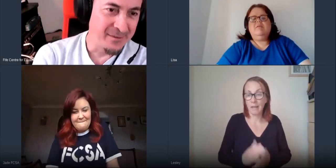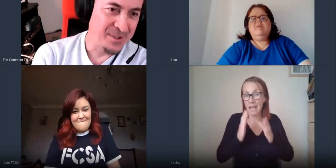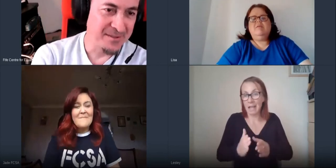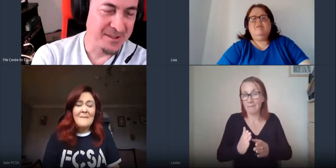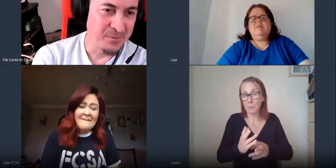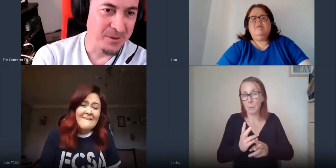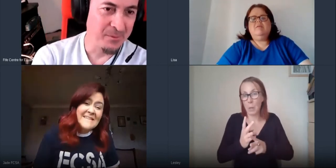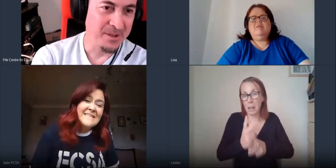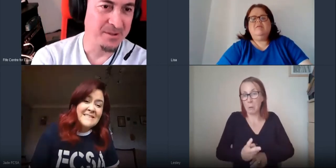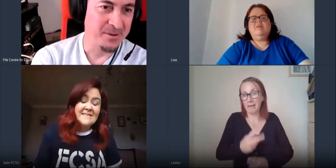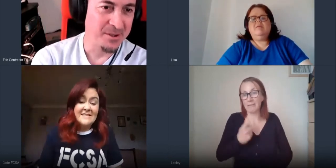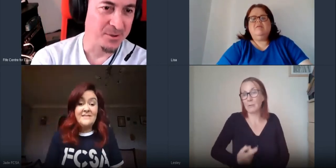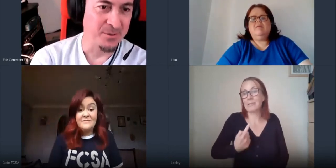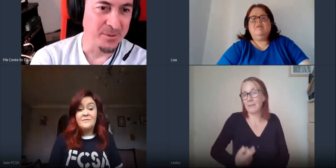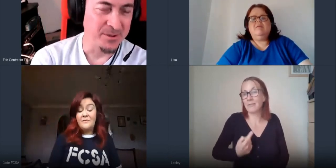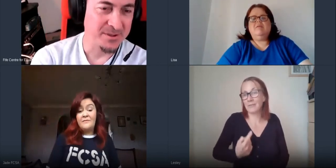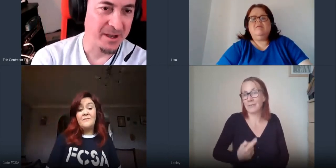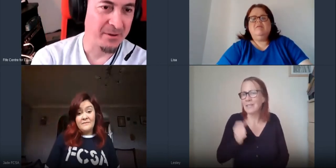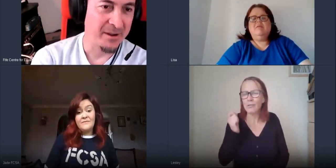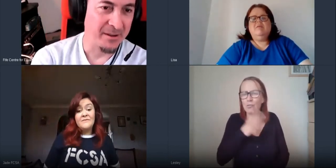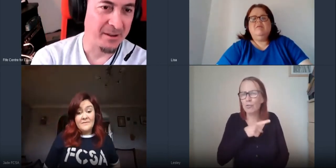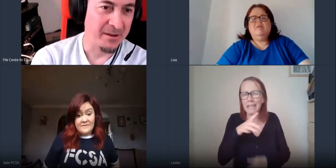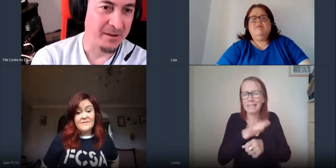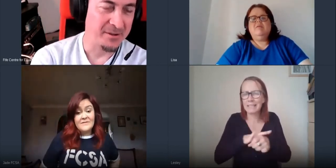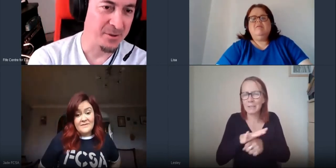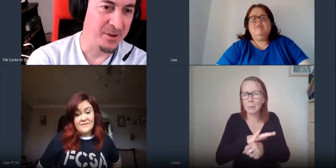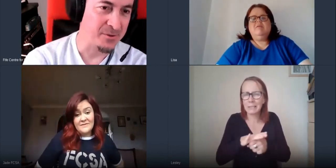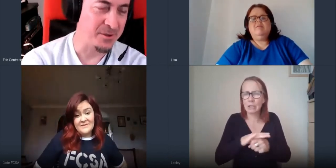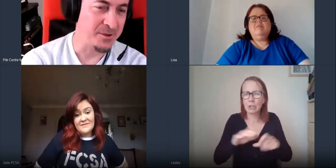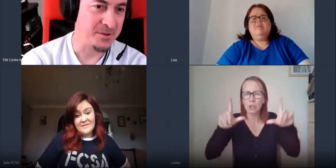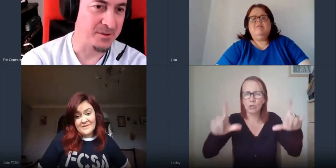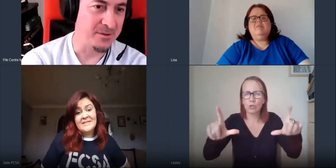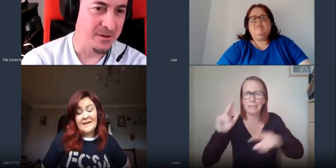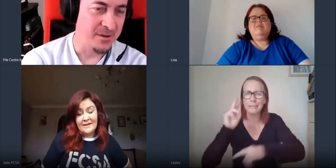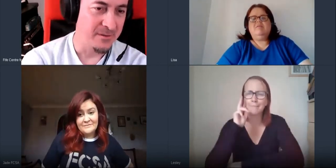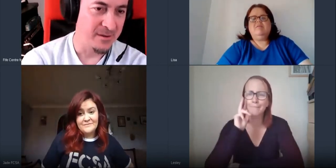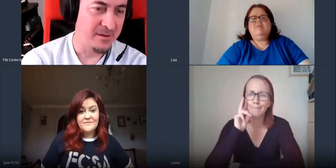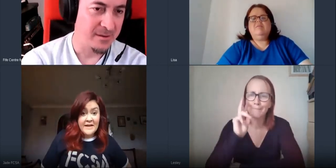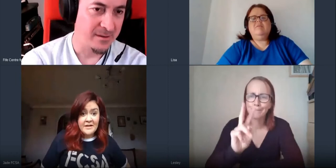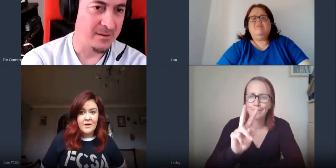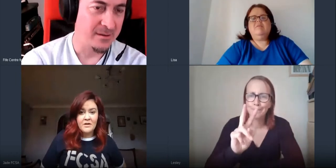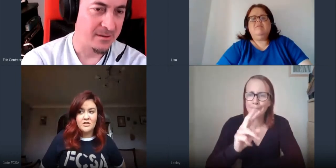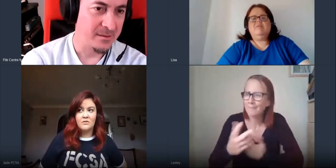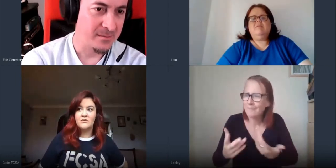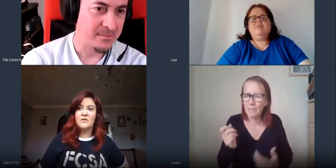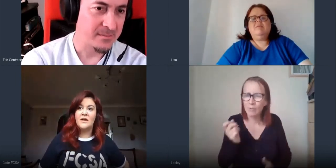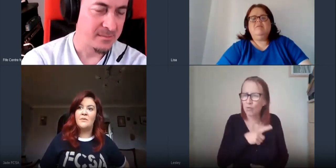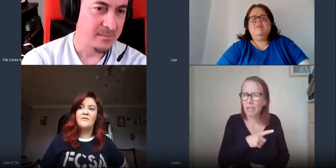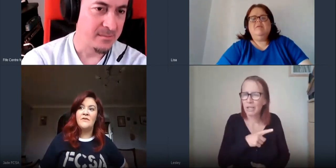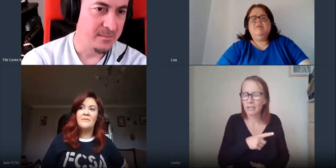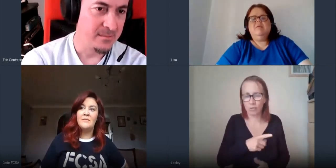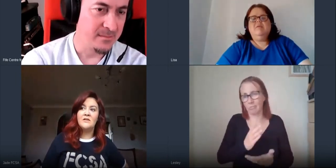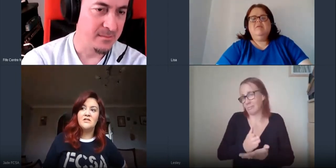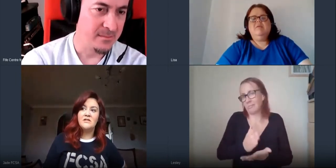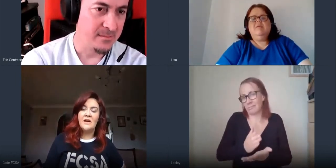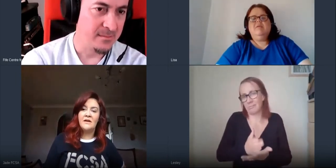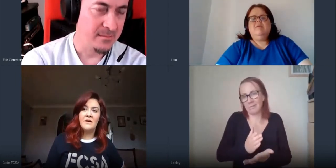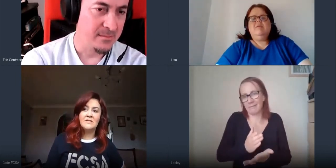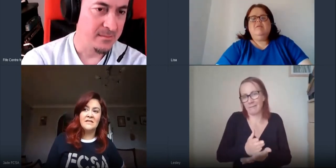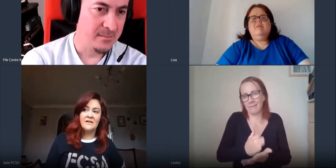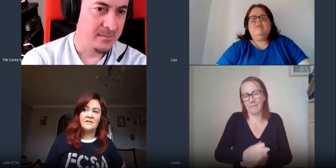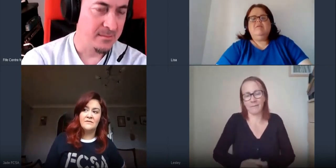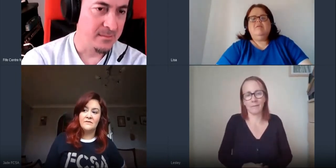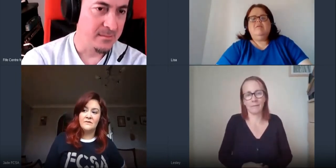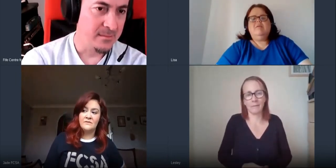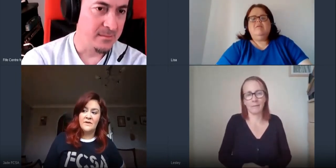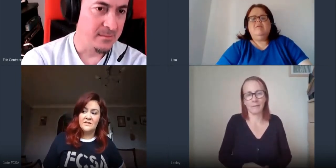themselves a weird situation to be just staring at the screen so much so yeah very much so so yeah we were very much that was the